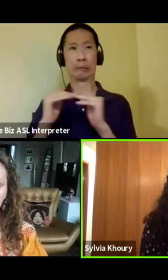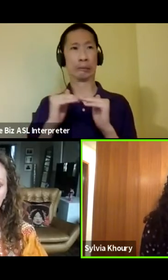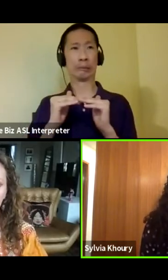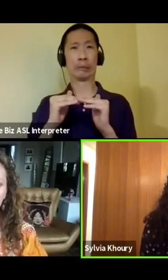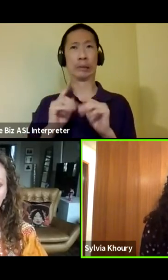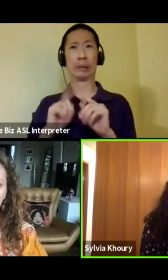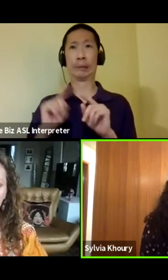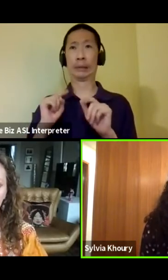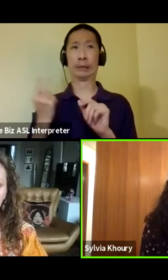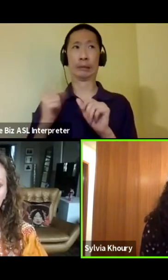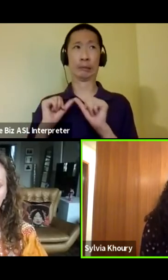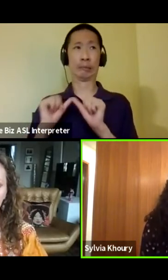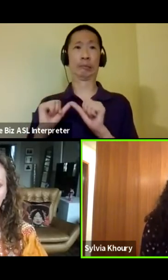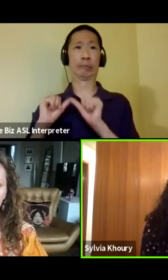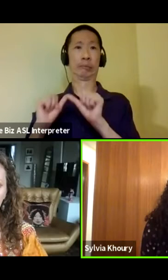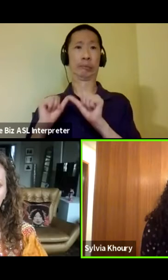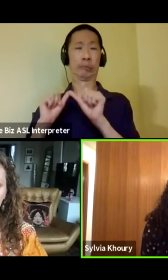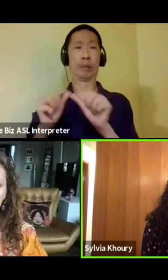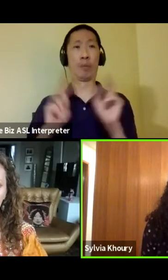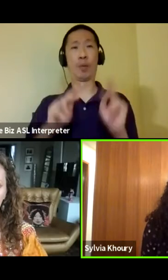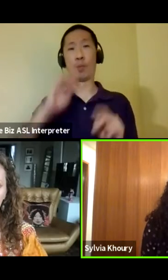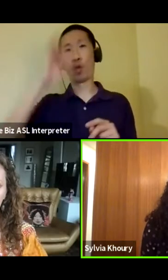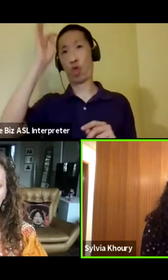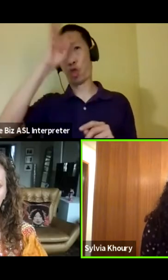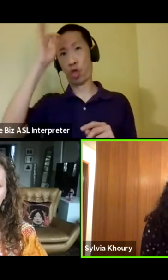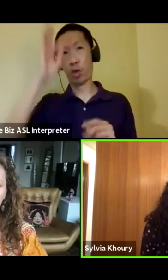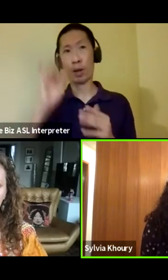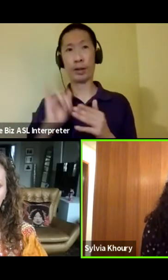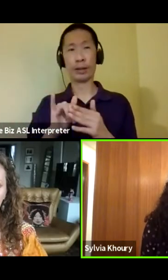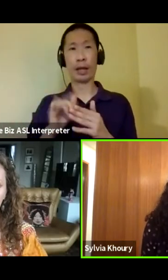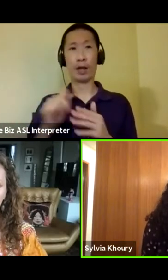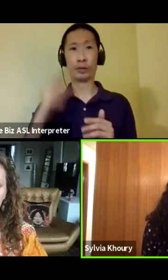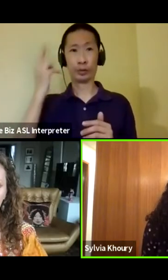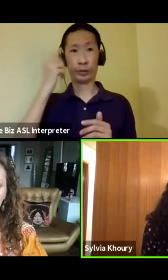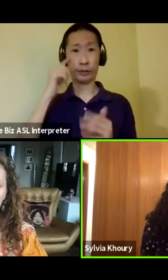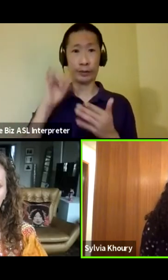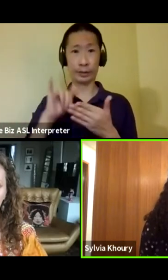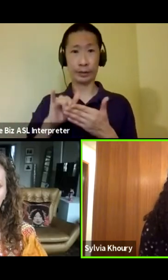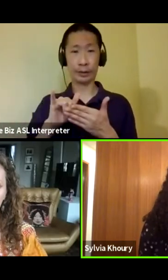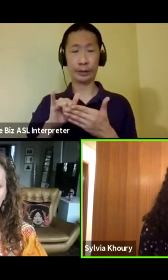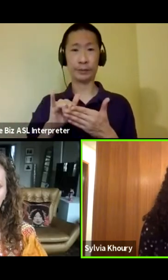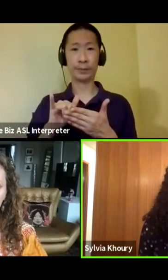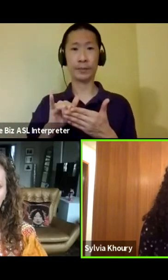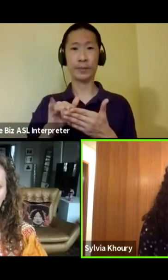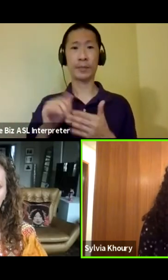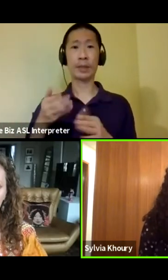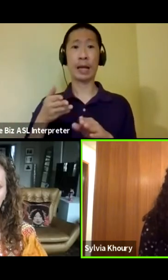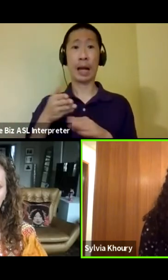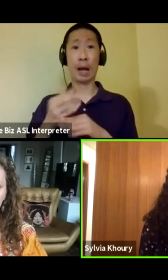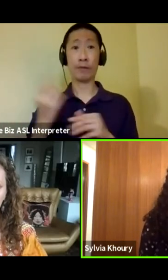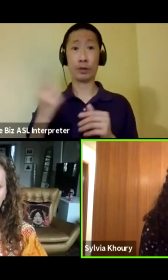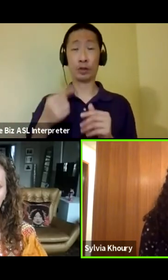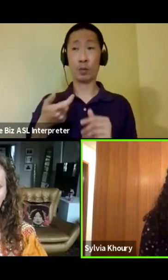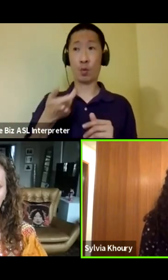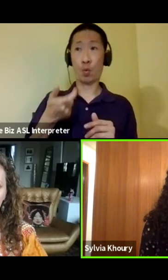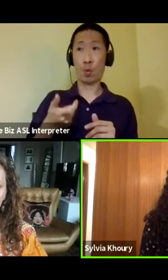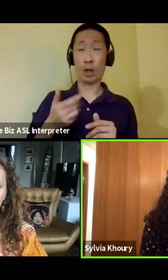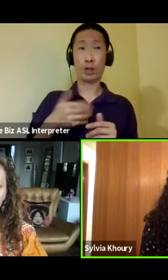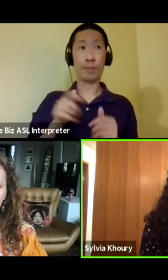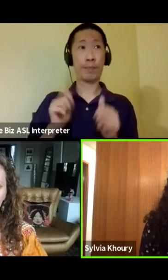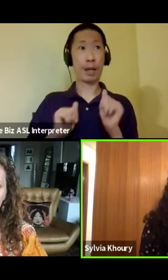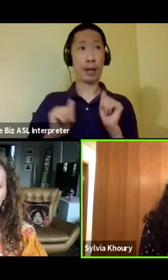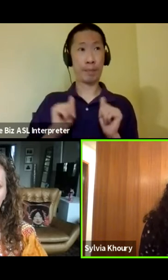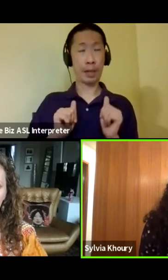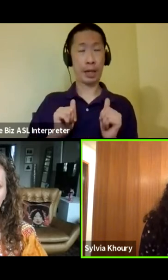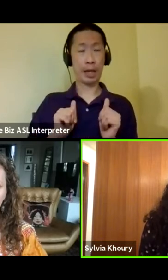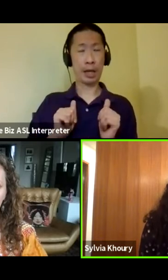one knew about. And that was kind of the impetus for this was really that after someone would see a reading of my play, they would go,